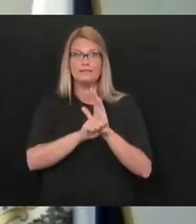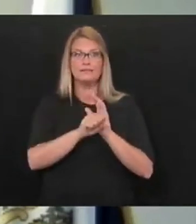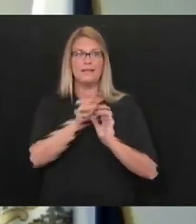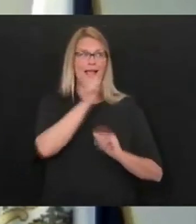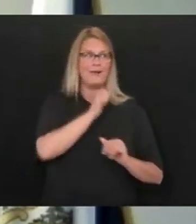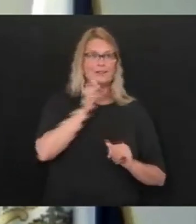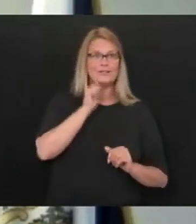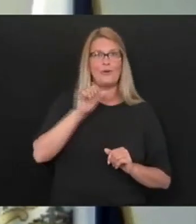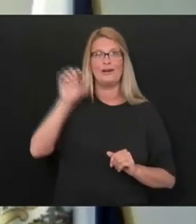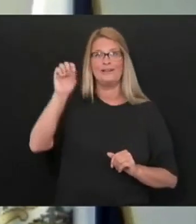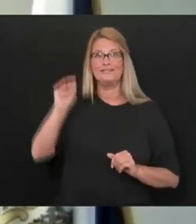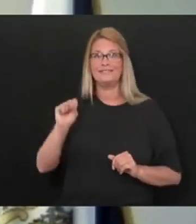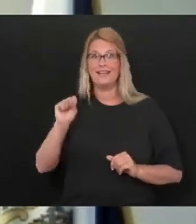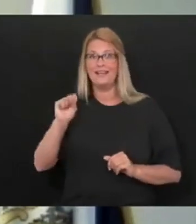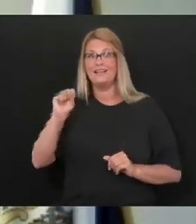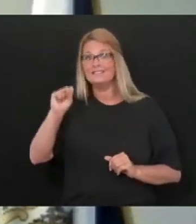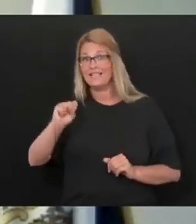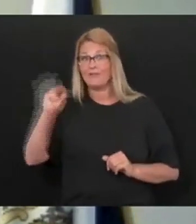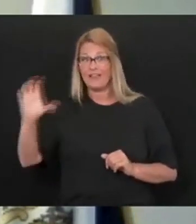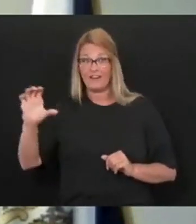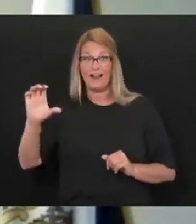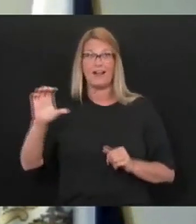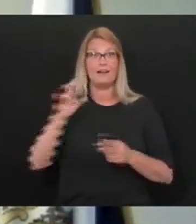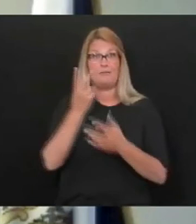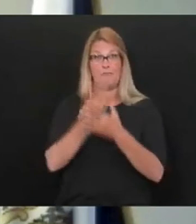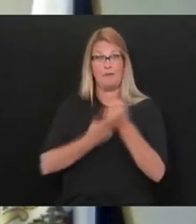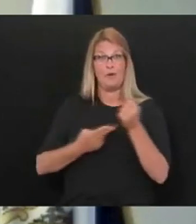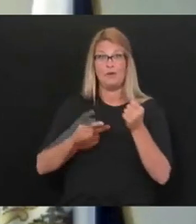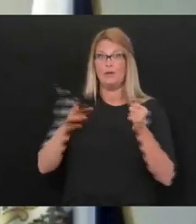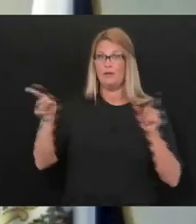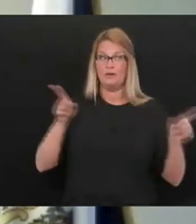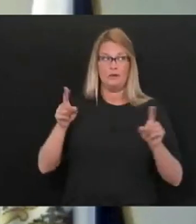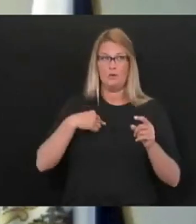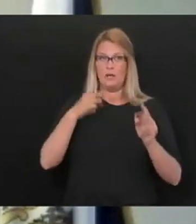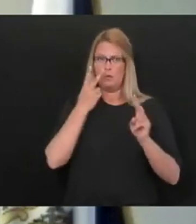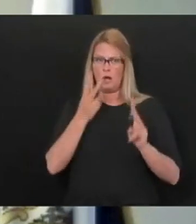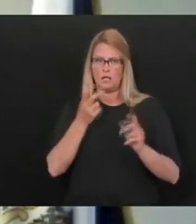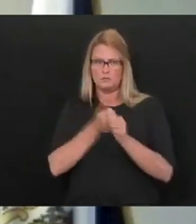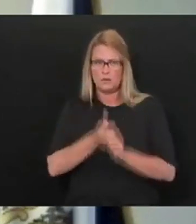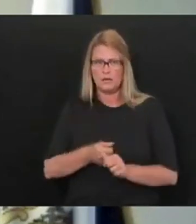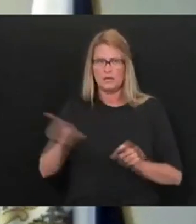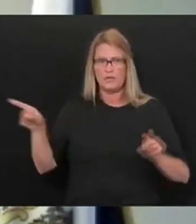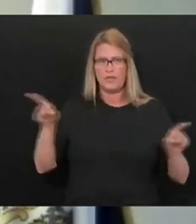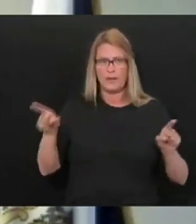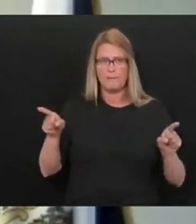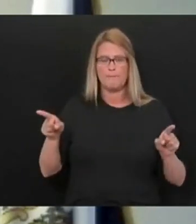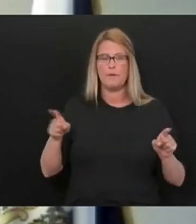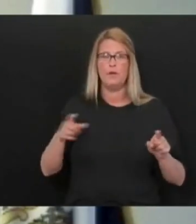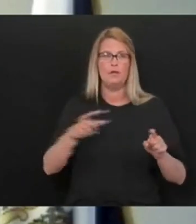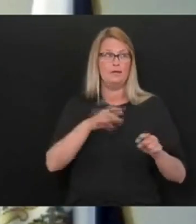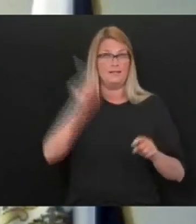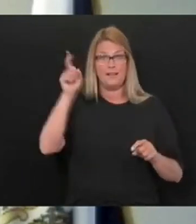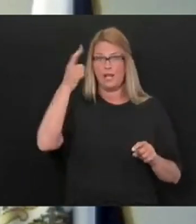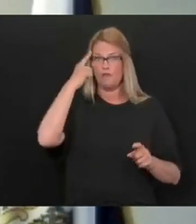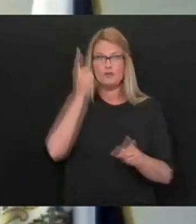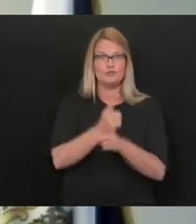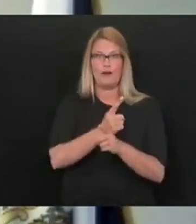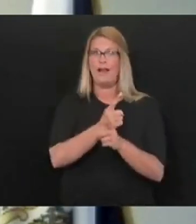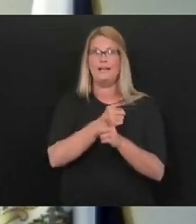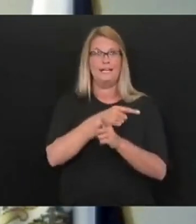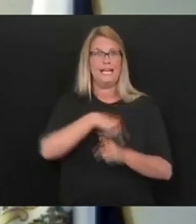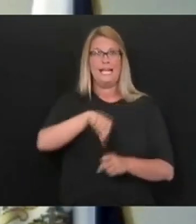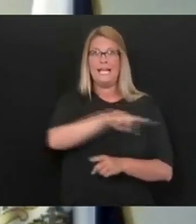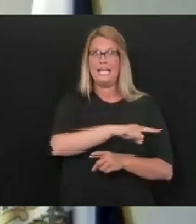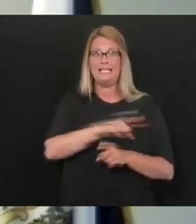please ask you to continue doing what the governor has asked. He has stayed on top of this from the standpoint of advice